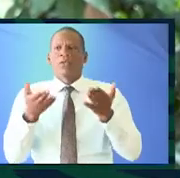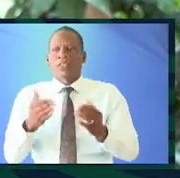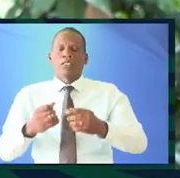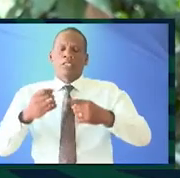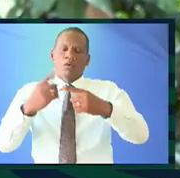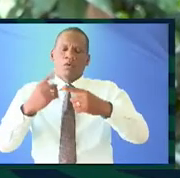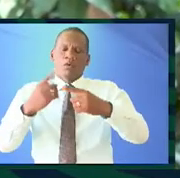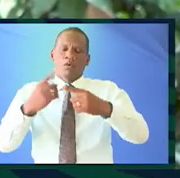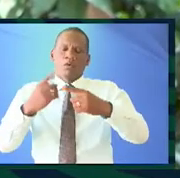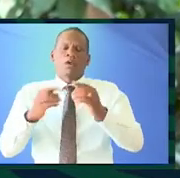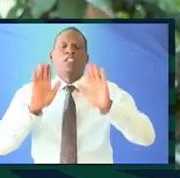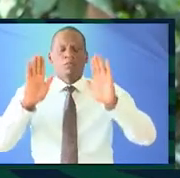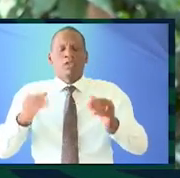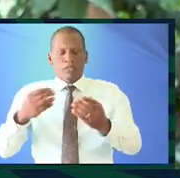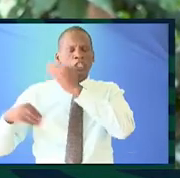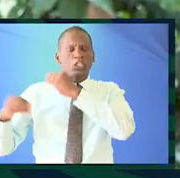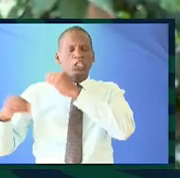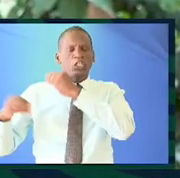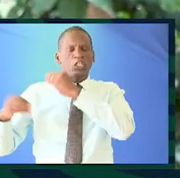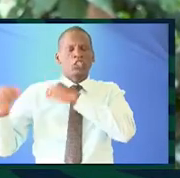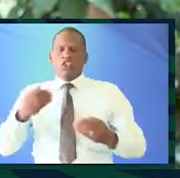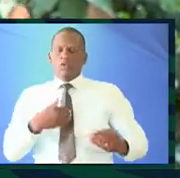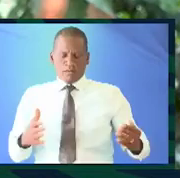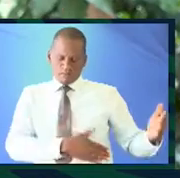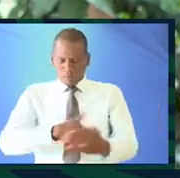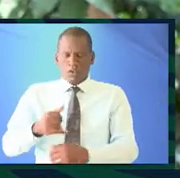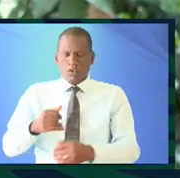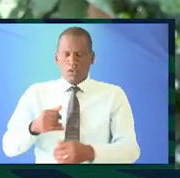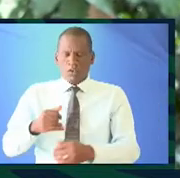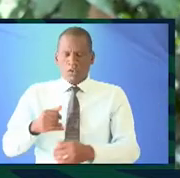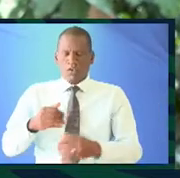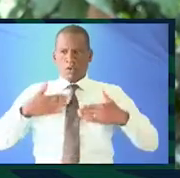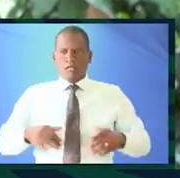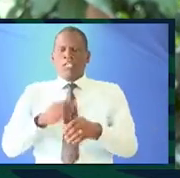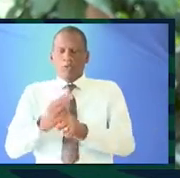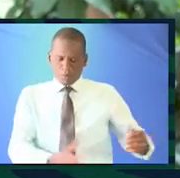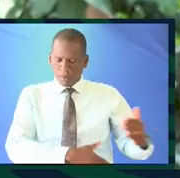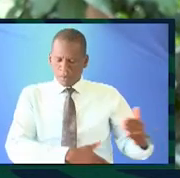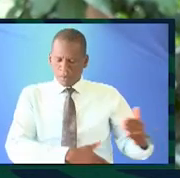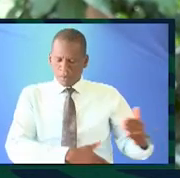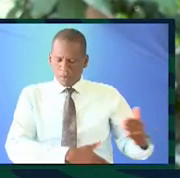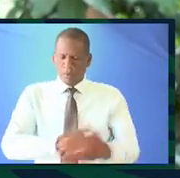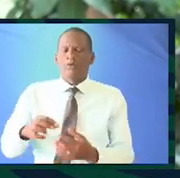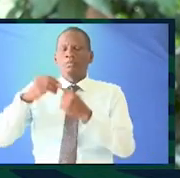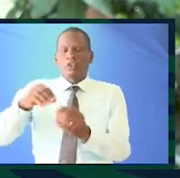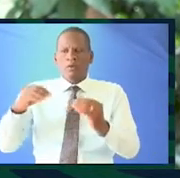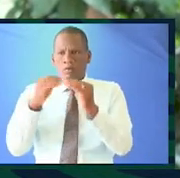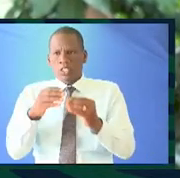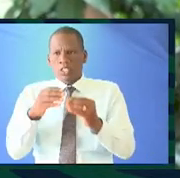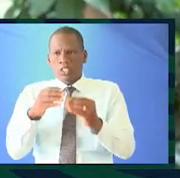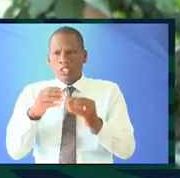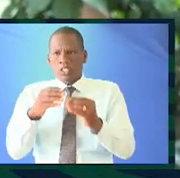a century worth of history that you're carrying on your body when you wear a kanga that's been for a special location